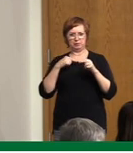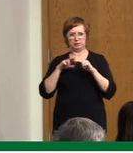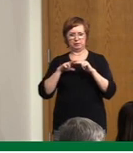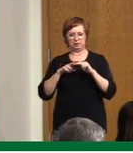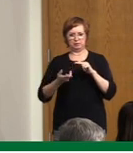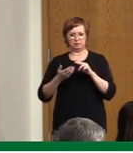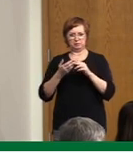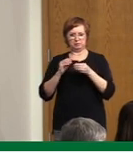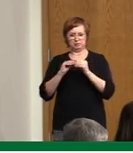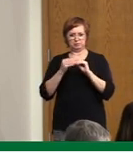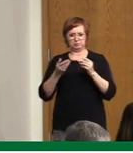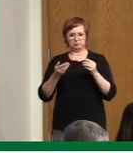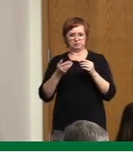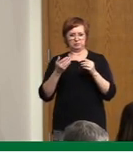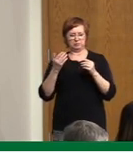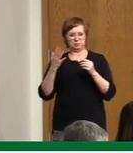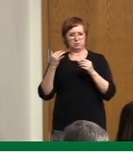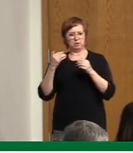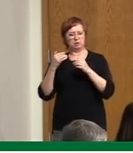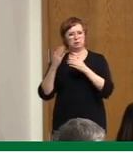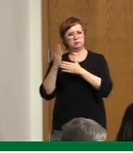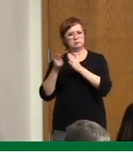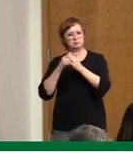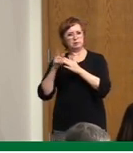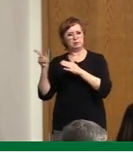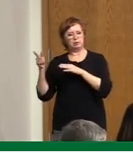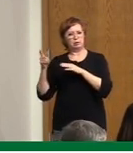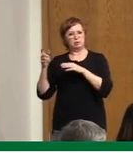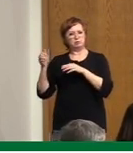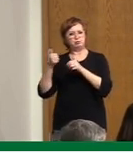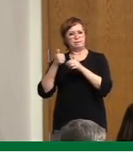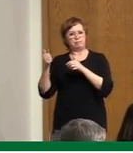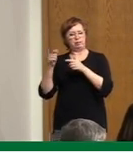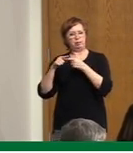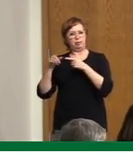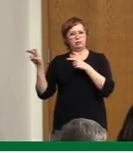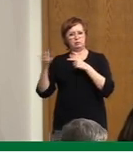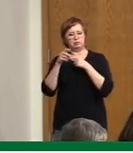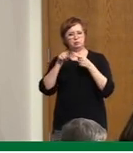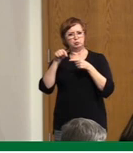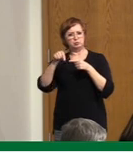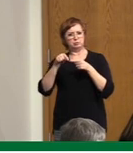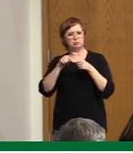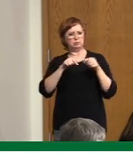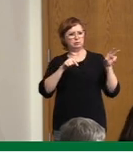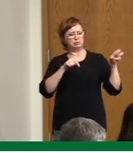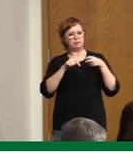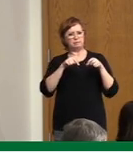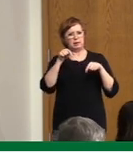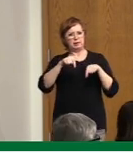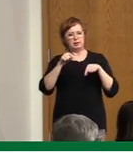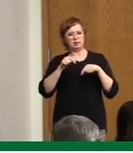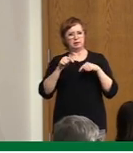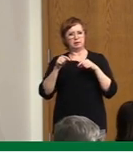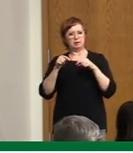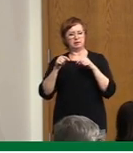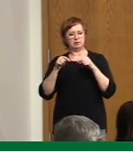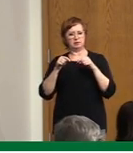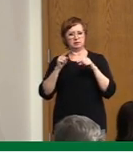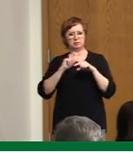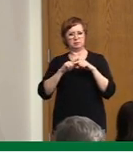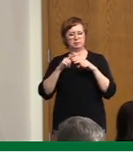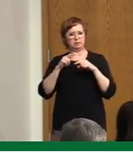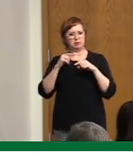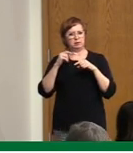visits between provinces? And if that's the case, don't we have to start putting in restrictions now with the